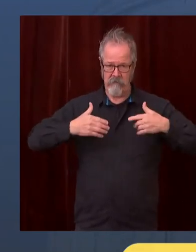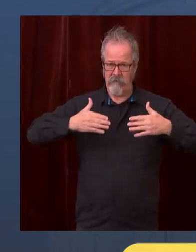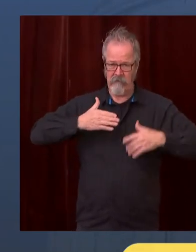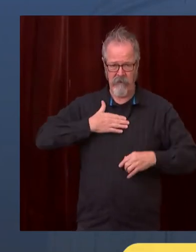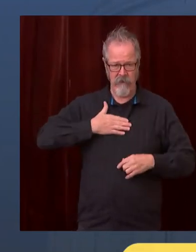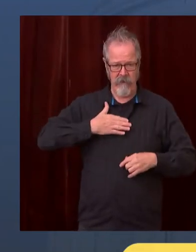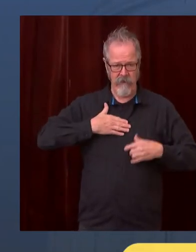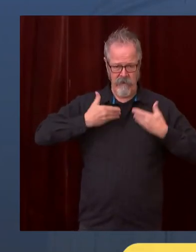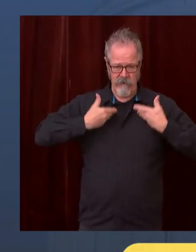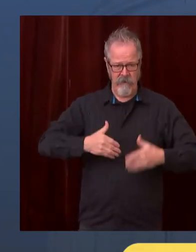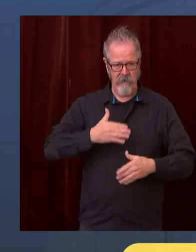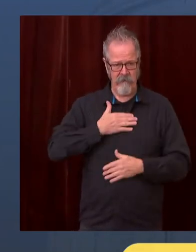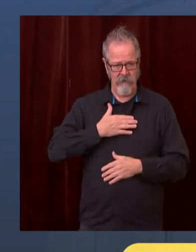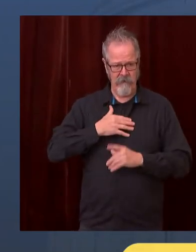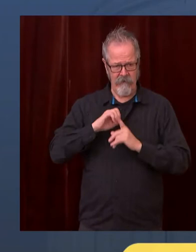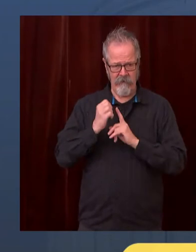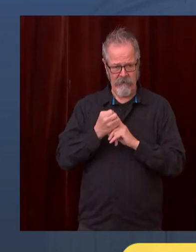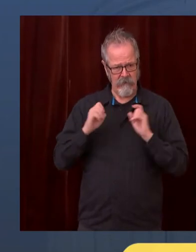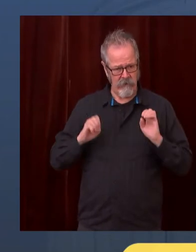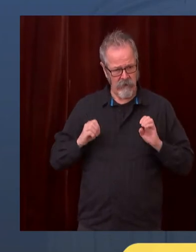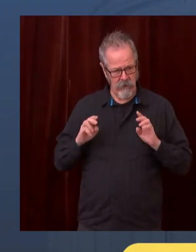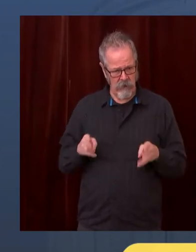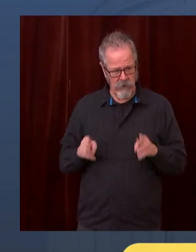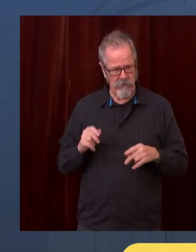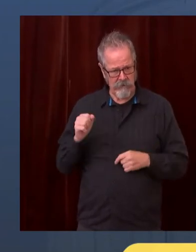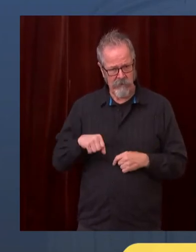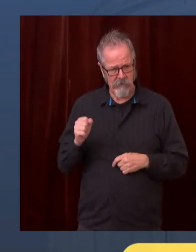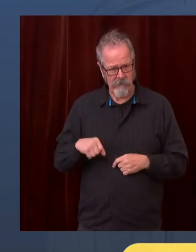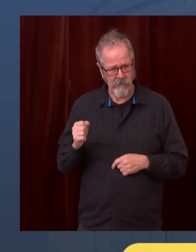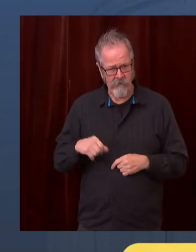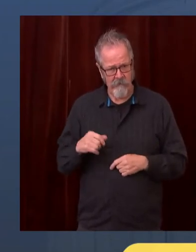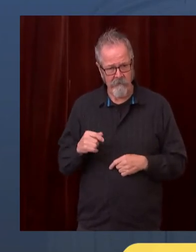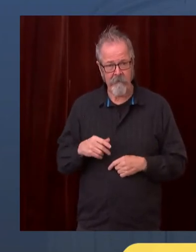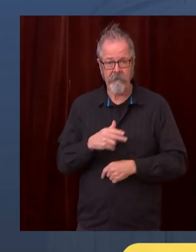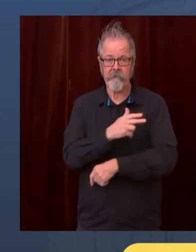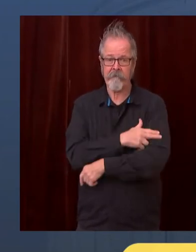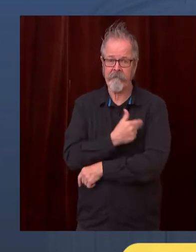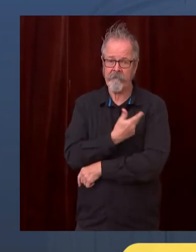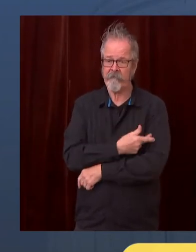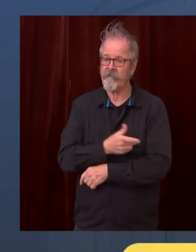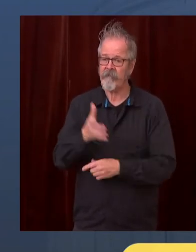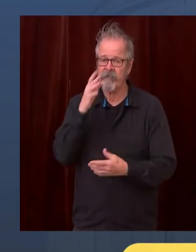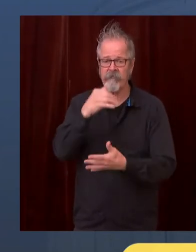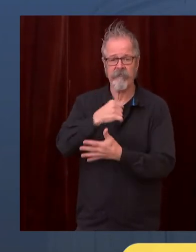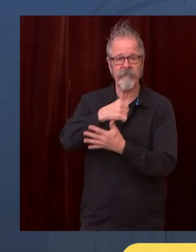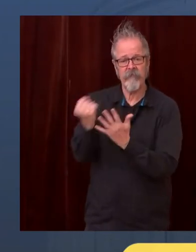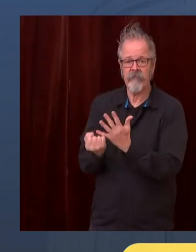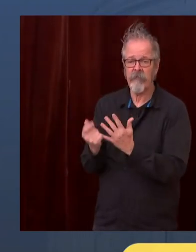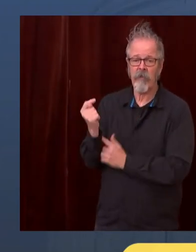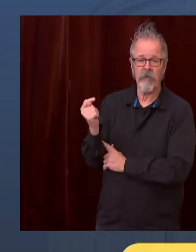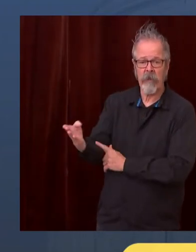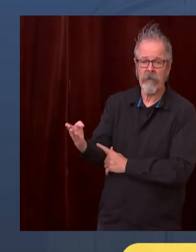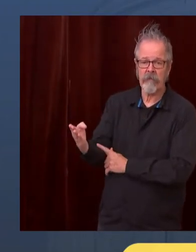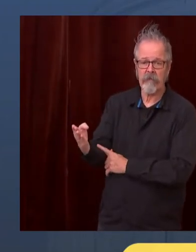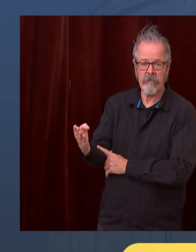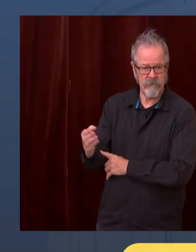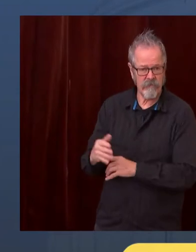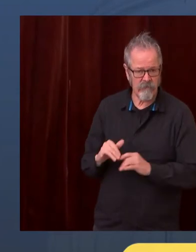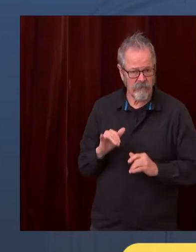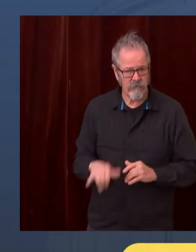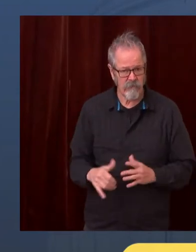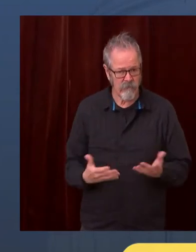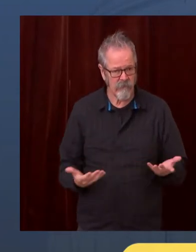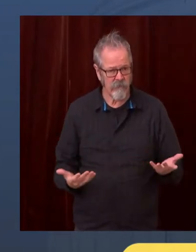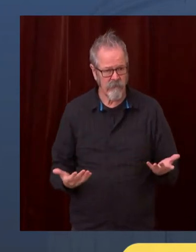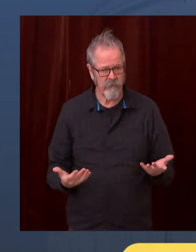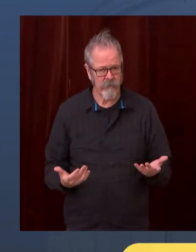and for everybody to do everything they can to prevent getting sick. It's really important, as